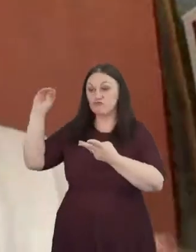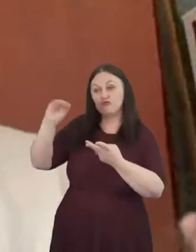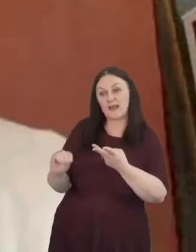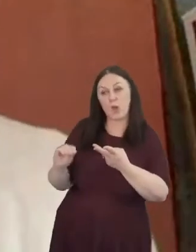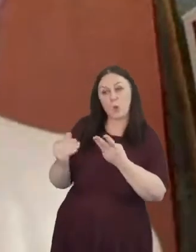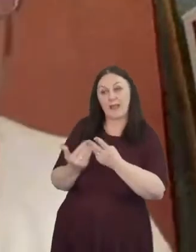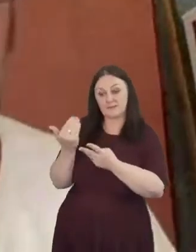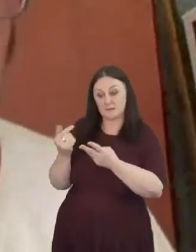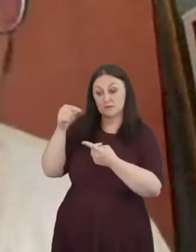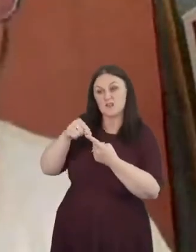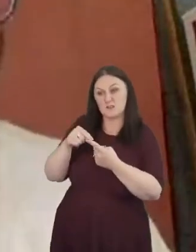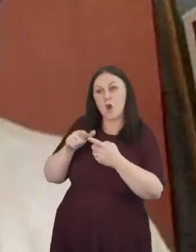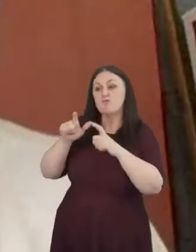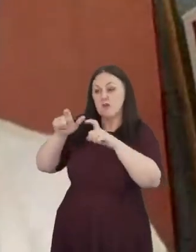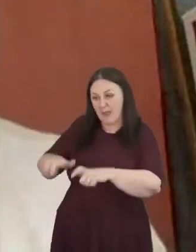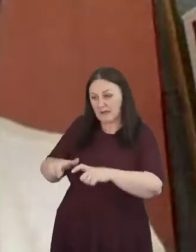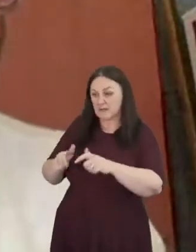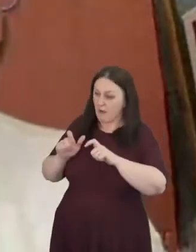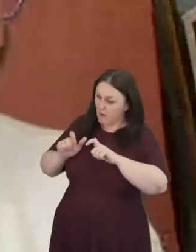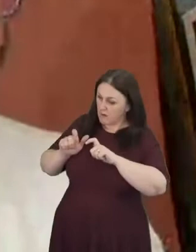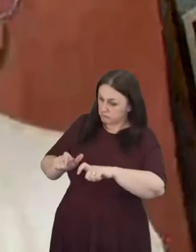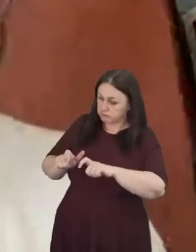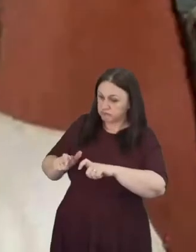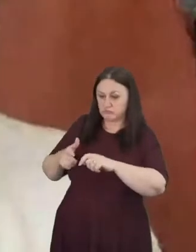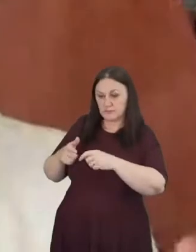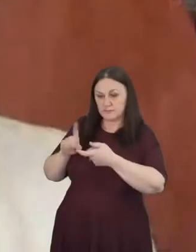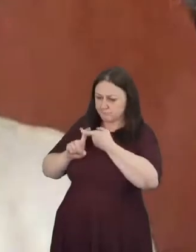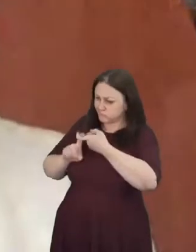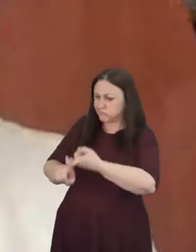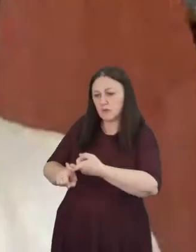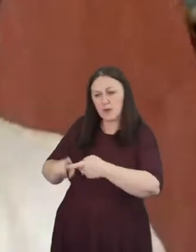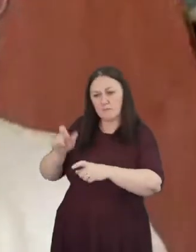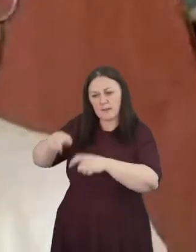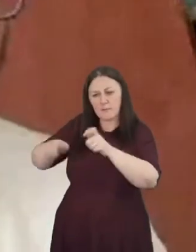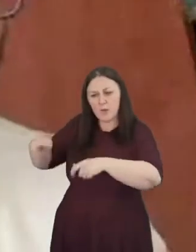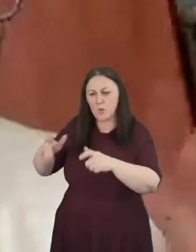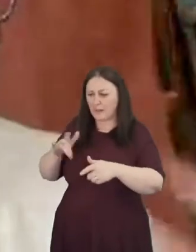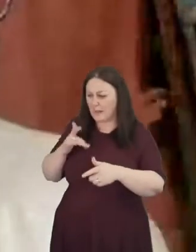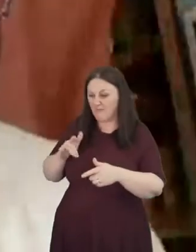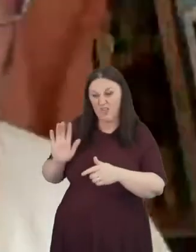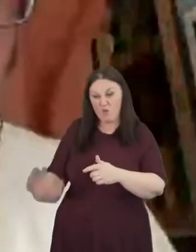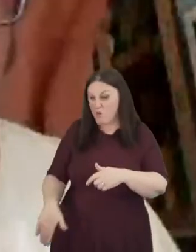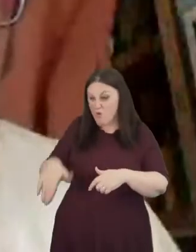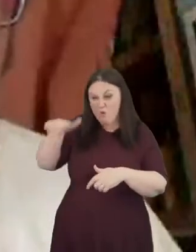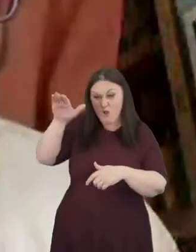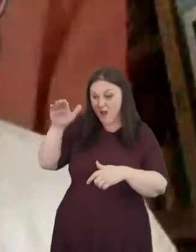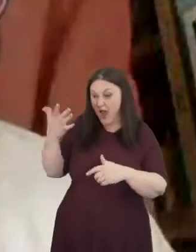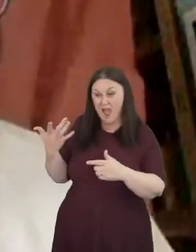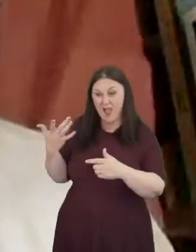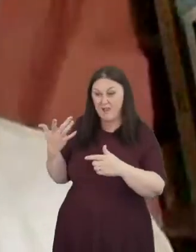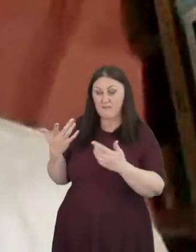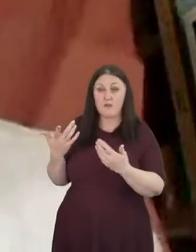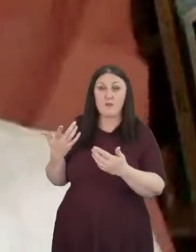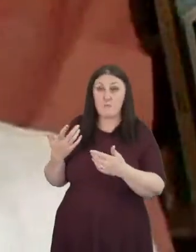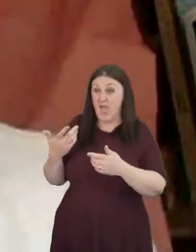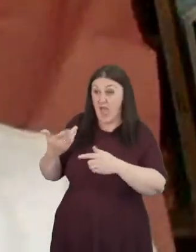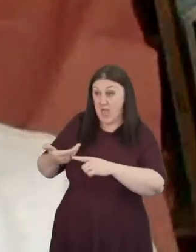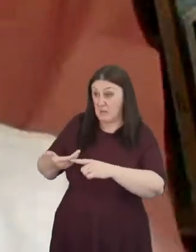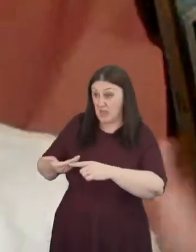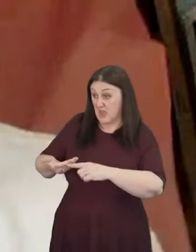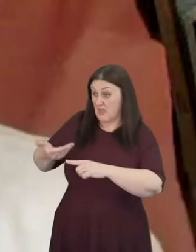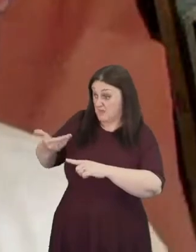remainers are the indigenous neighbors folks that have lived there for all their life or a lot of their life or even for generations